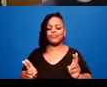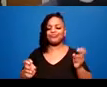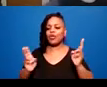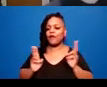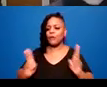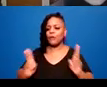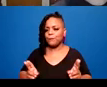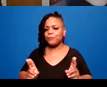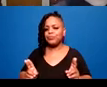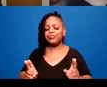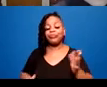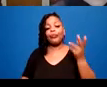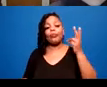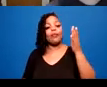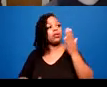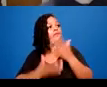a tone,